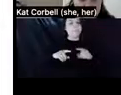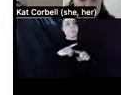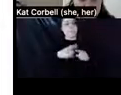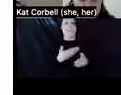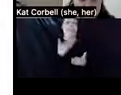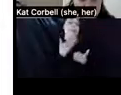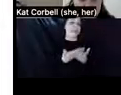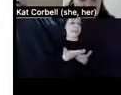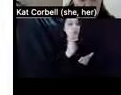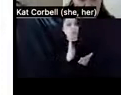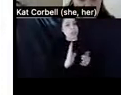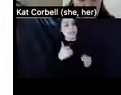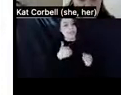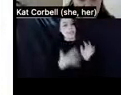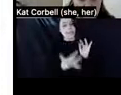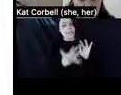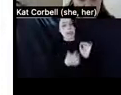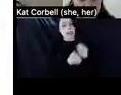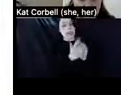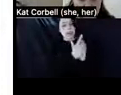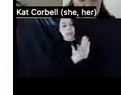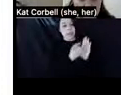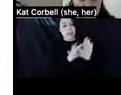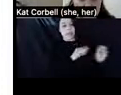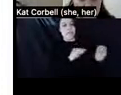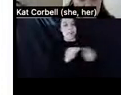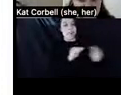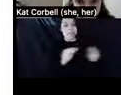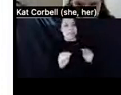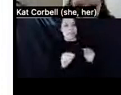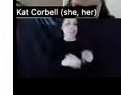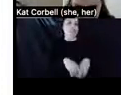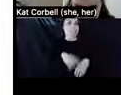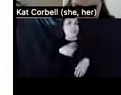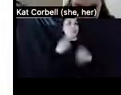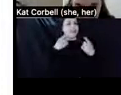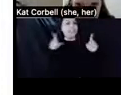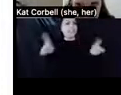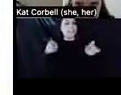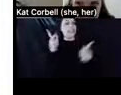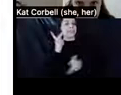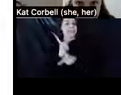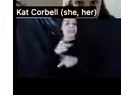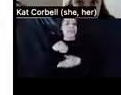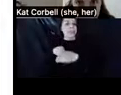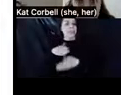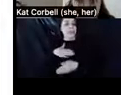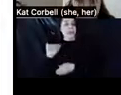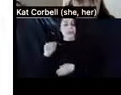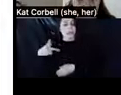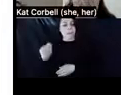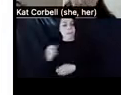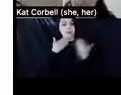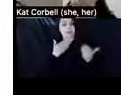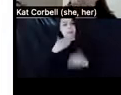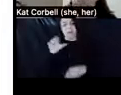uh, uh, an lawyer from the mobilization of justice has successfully kept me in my apartment. Thanks, Sandra Gressel. Uh, so